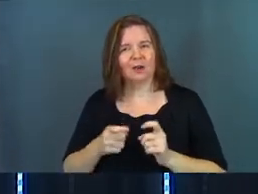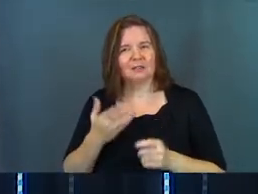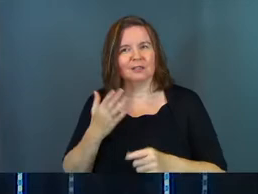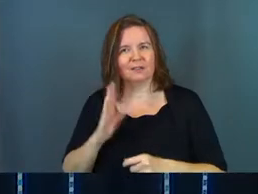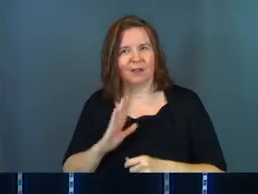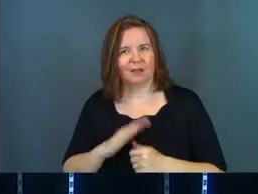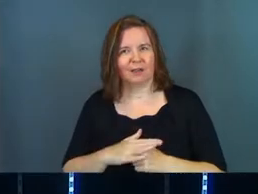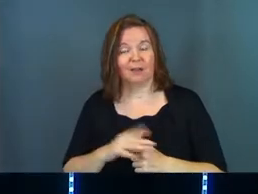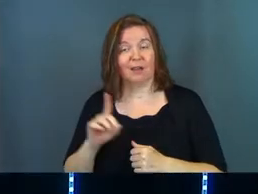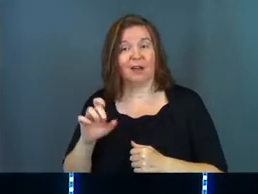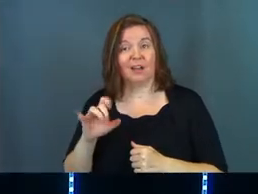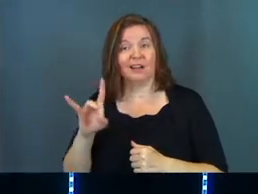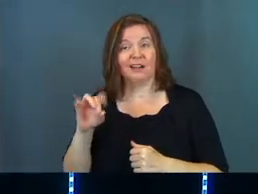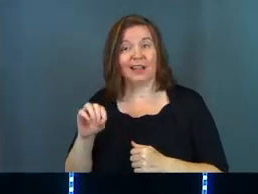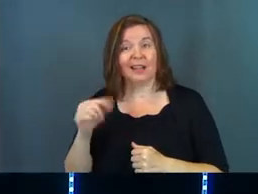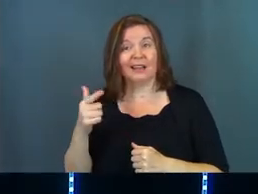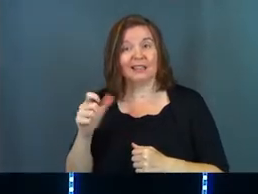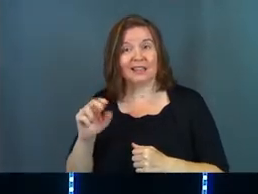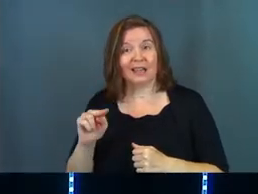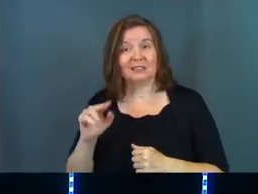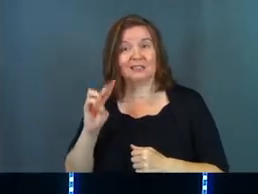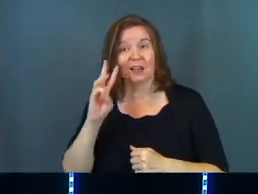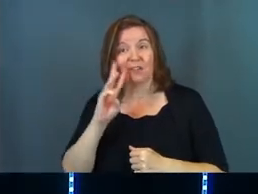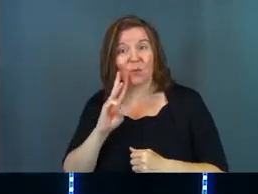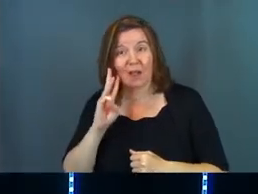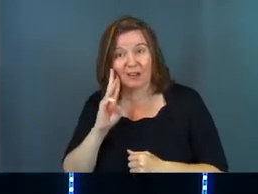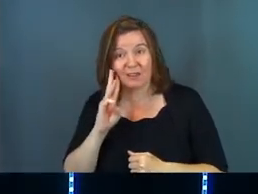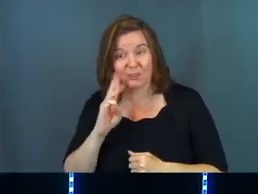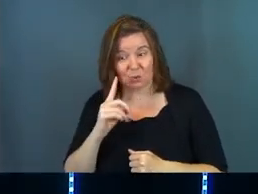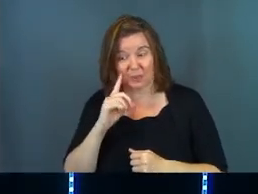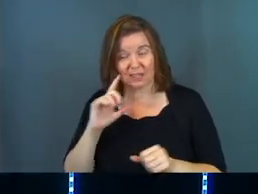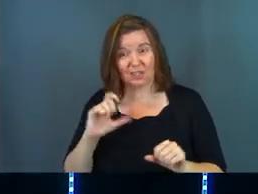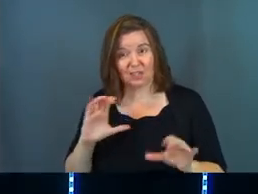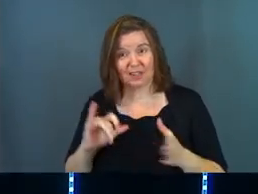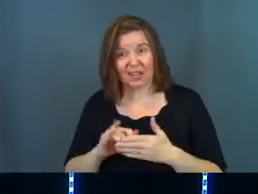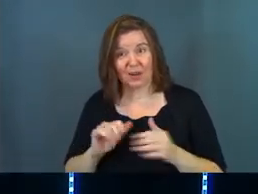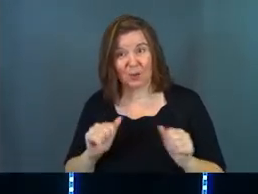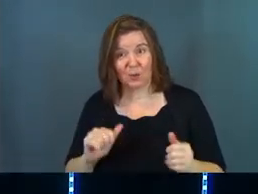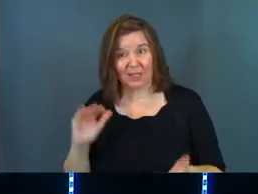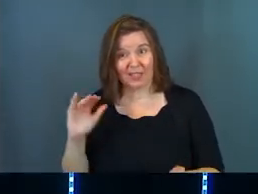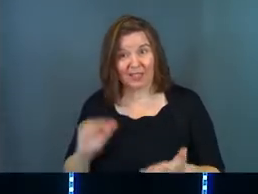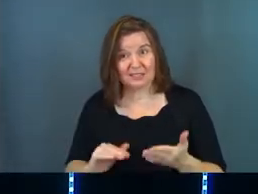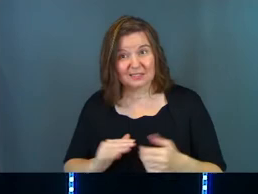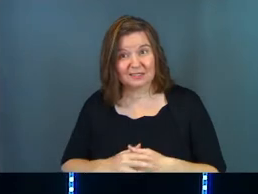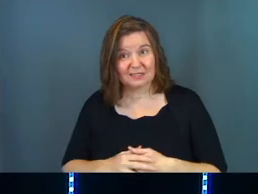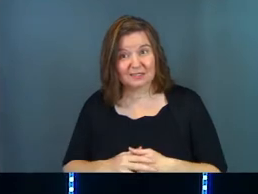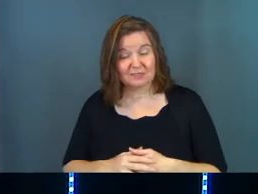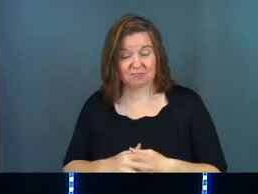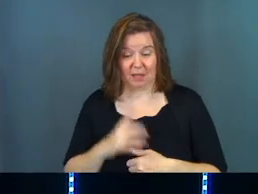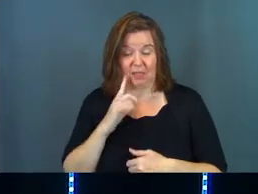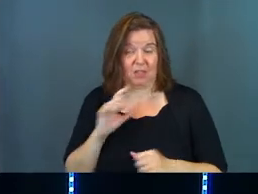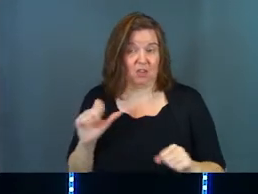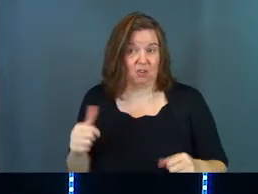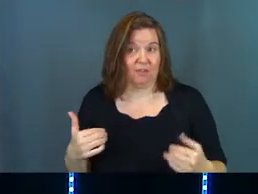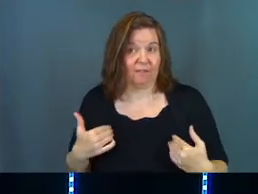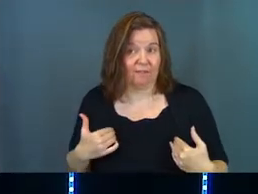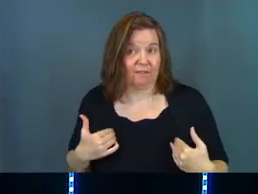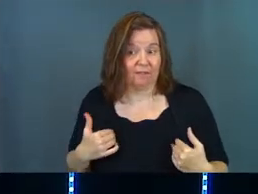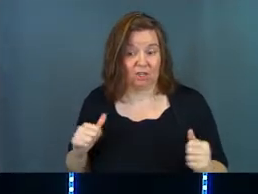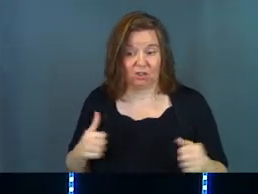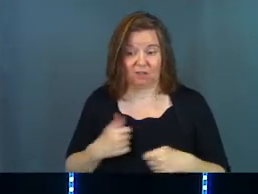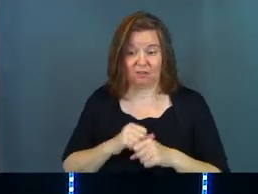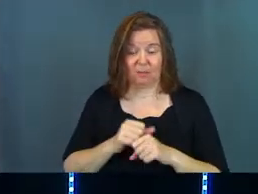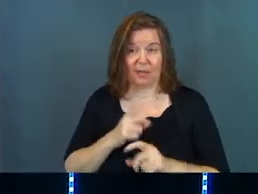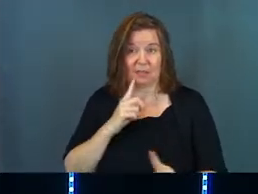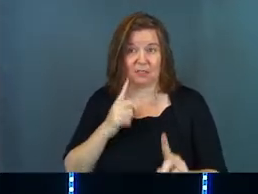God. 180 gallons of wine. Do you think he could have done that with less? I think he could have. He